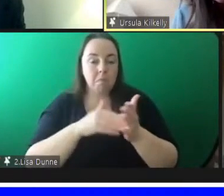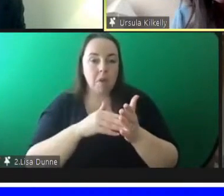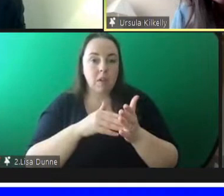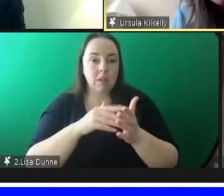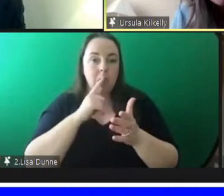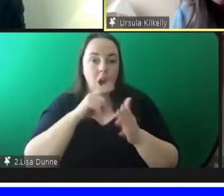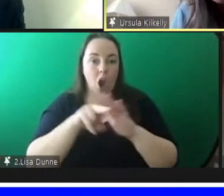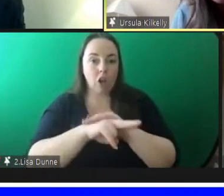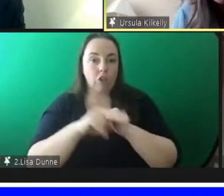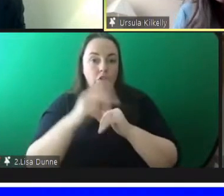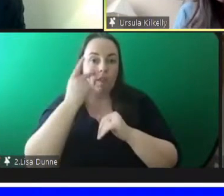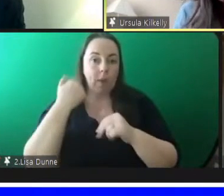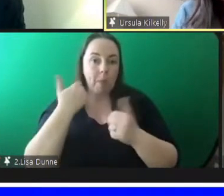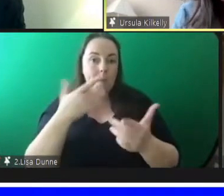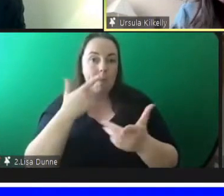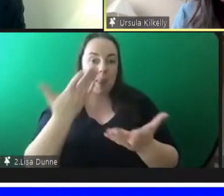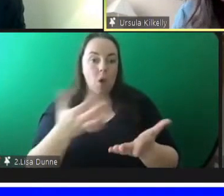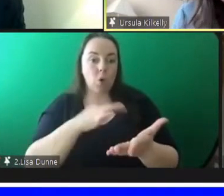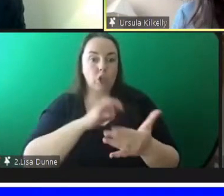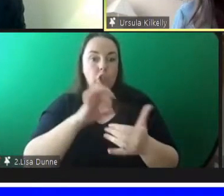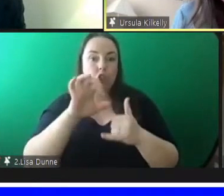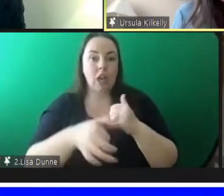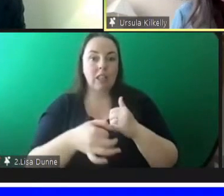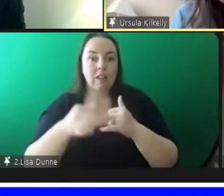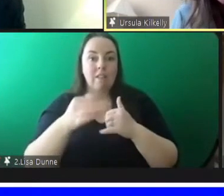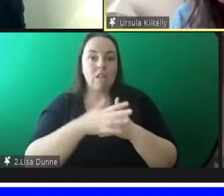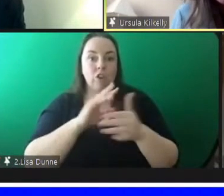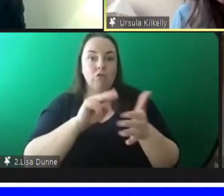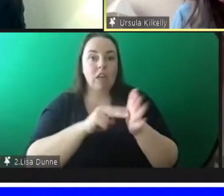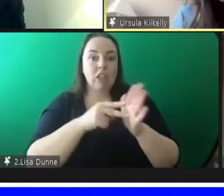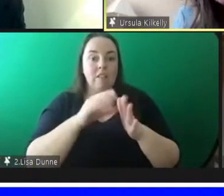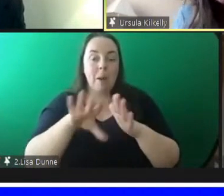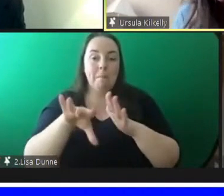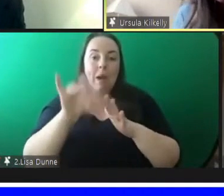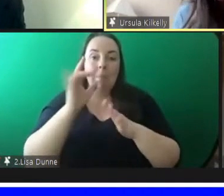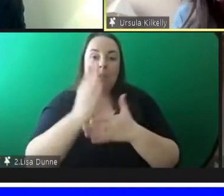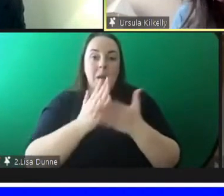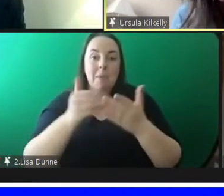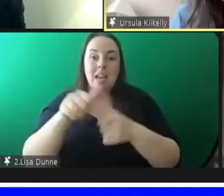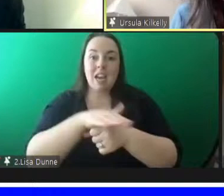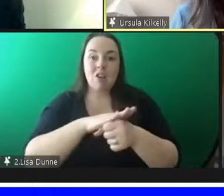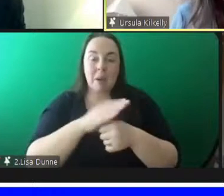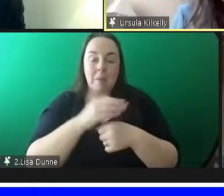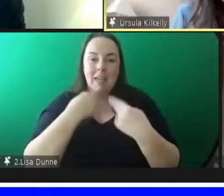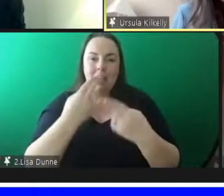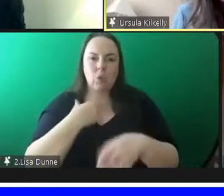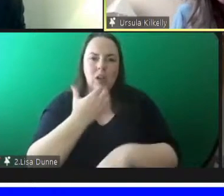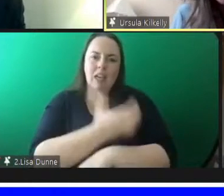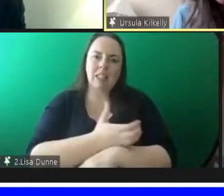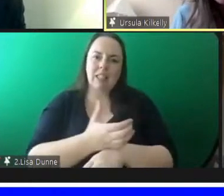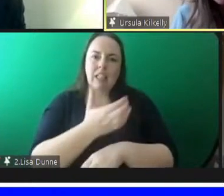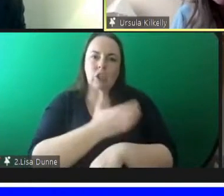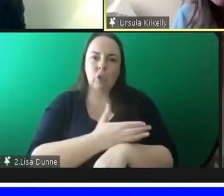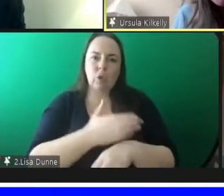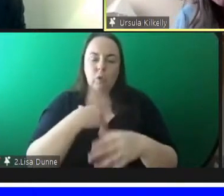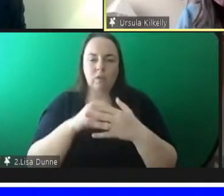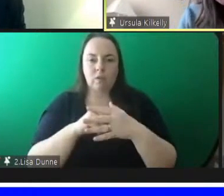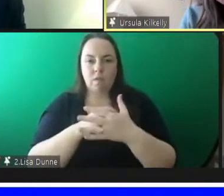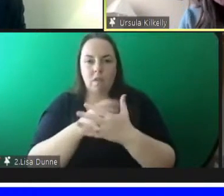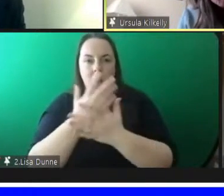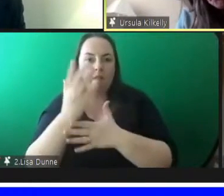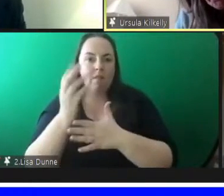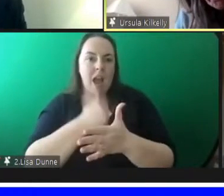review and i think there's an opportunity in the strategy as well to pick up in some of the areas where we need to continue to evolve um our approaches